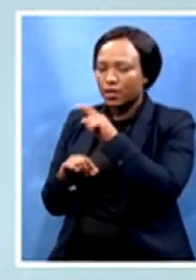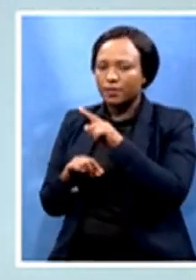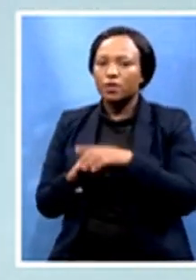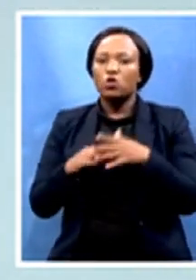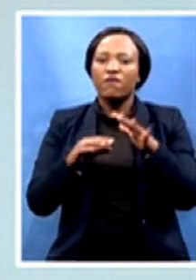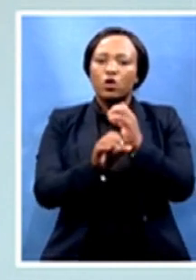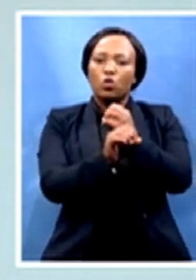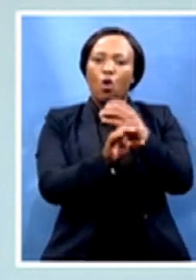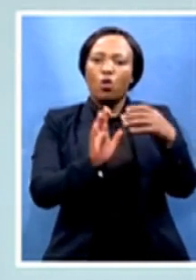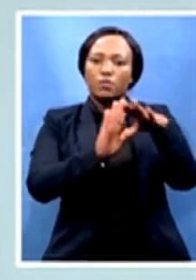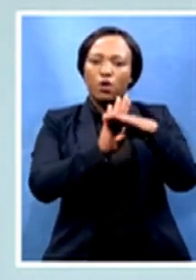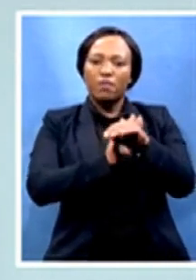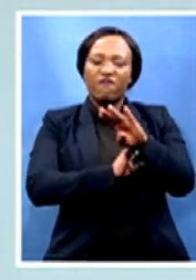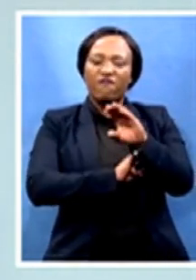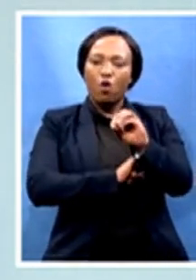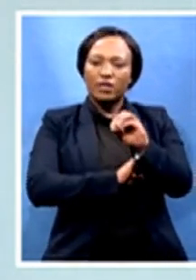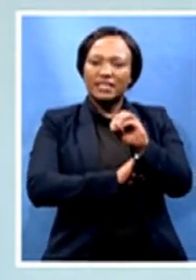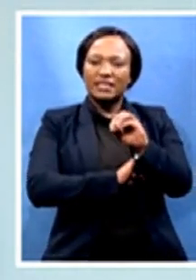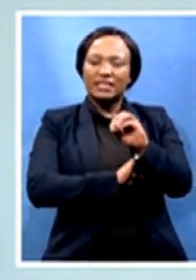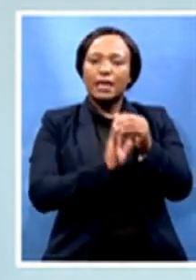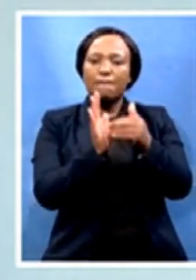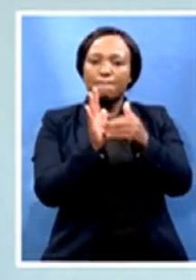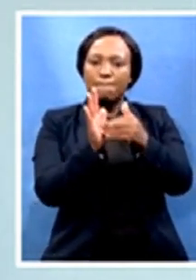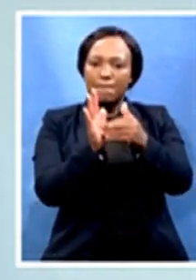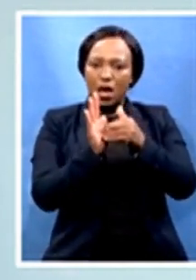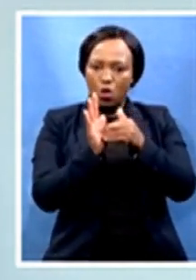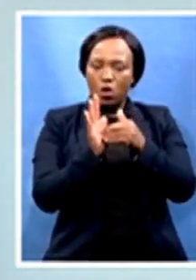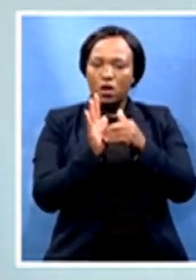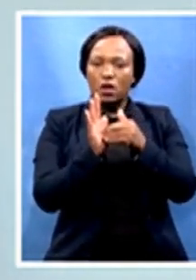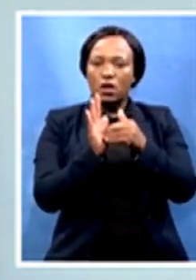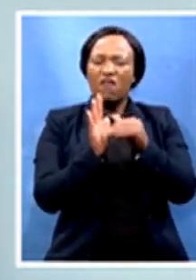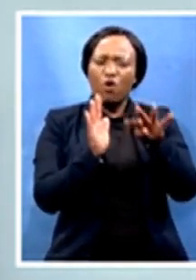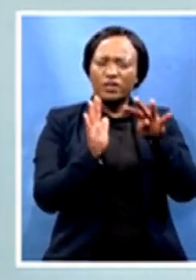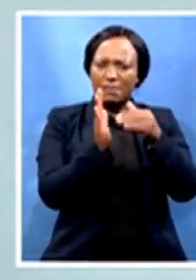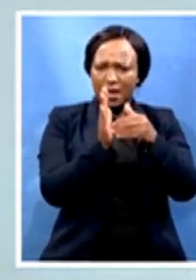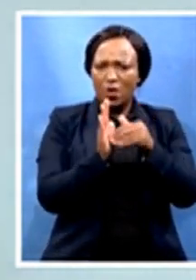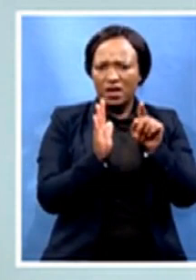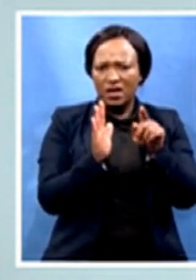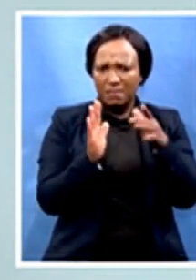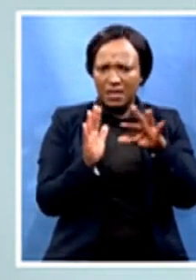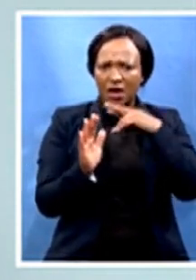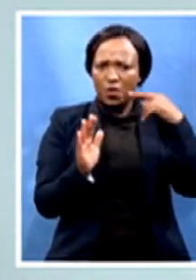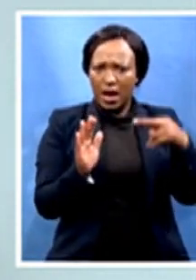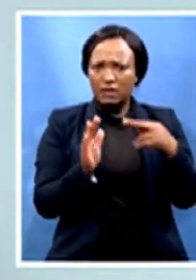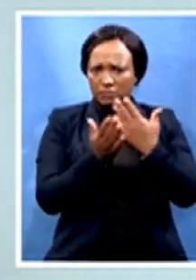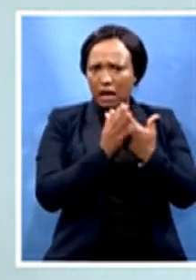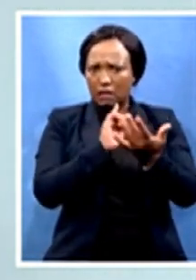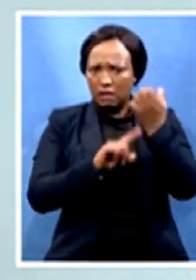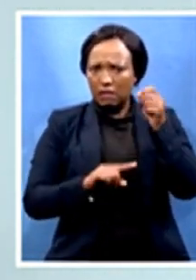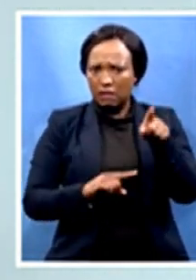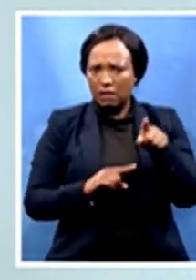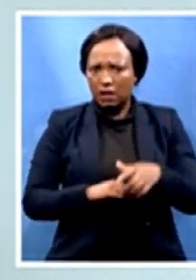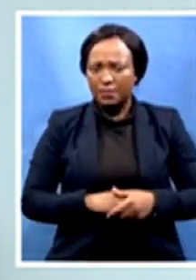support at least 1,000 businesses. Is that realistic, any of you? Good morning and